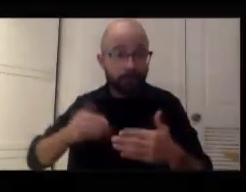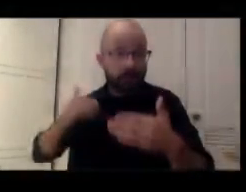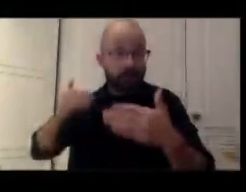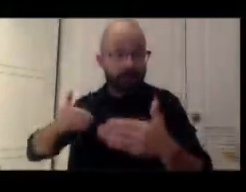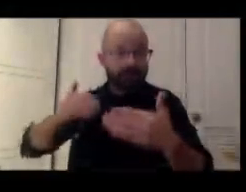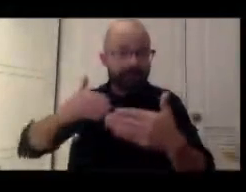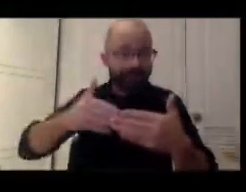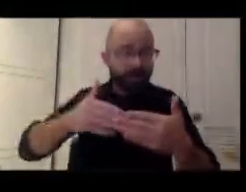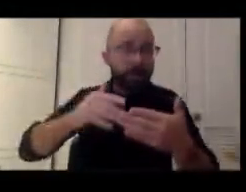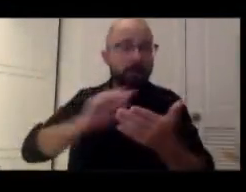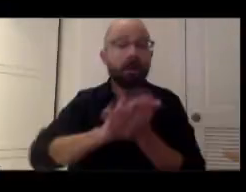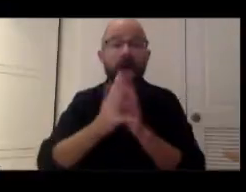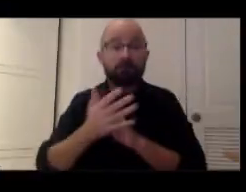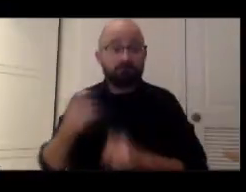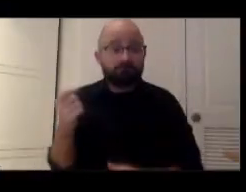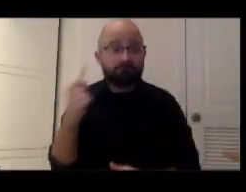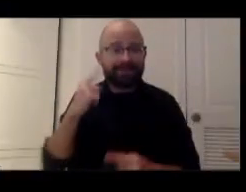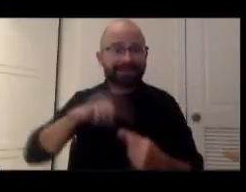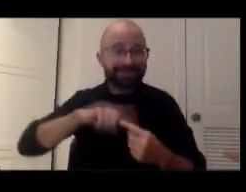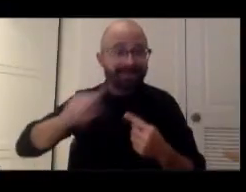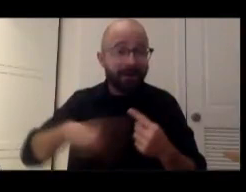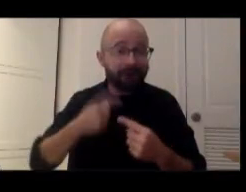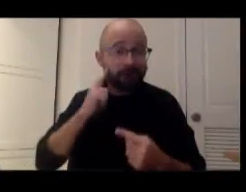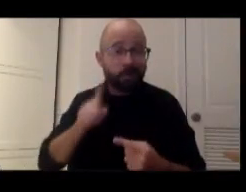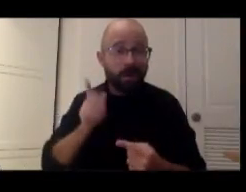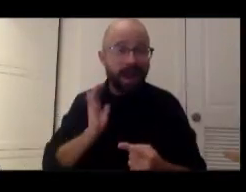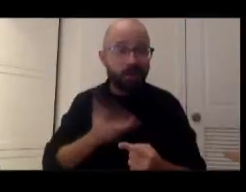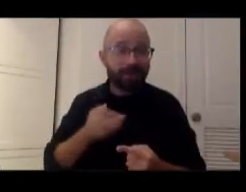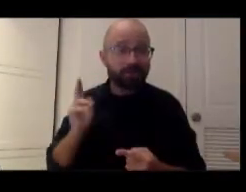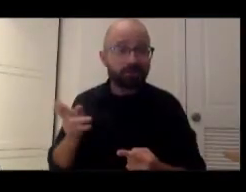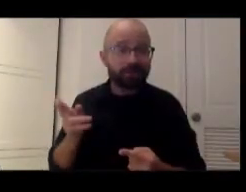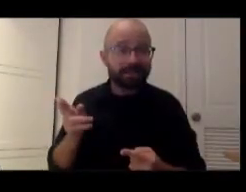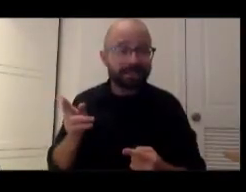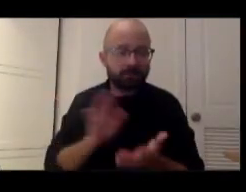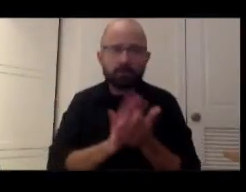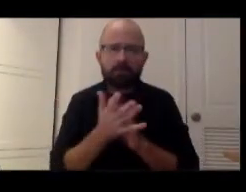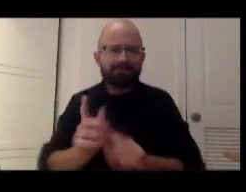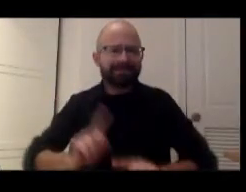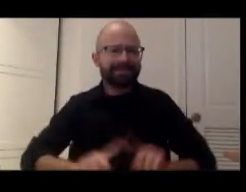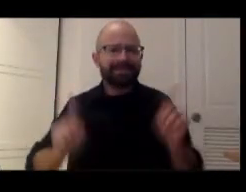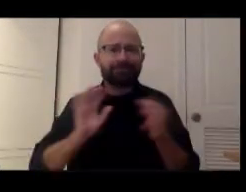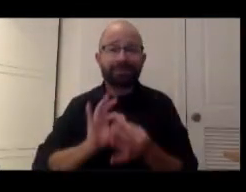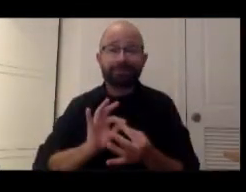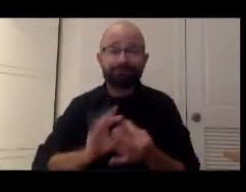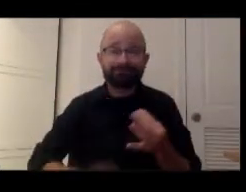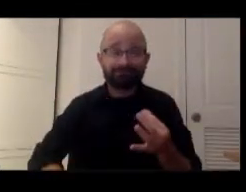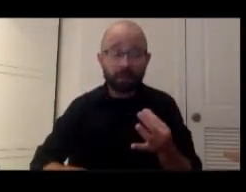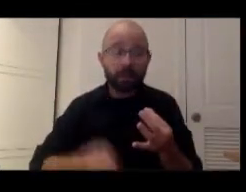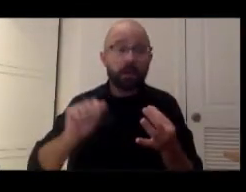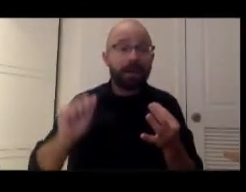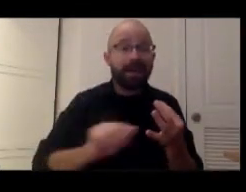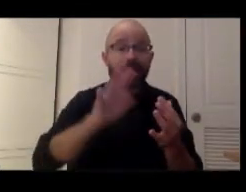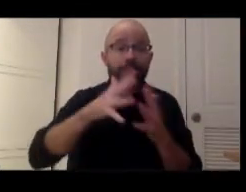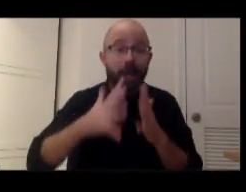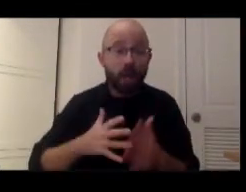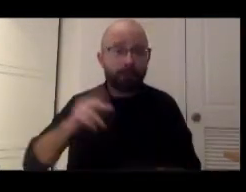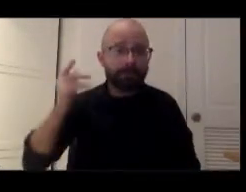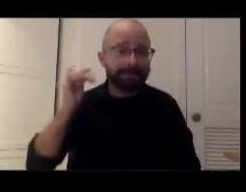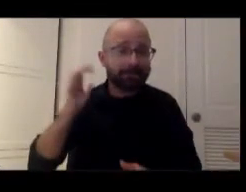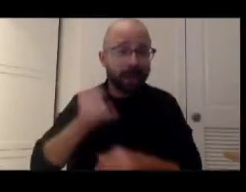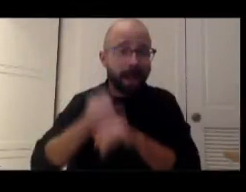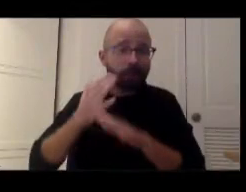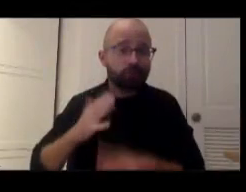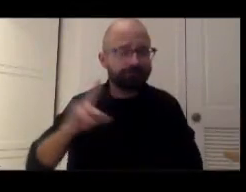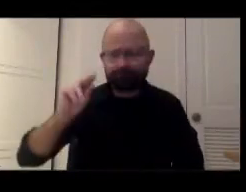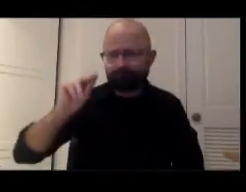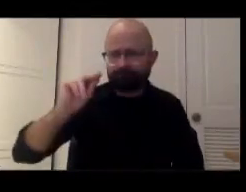is a cycle of history, it puts us in a different relationship, not just Asian Americans and Pacific Islanders. I think there should be a lesson really